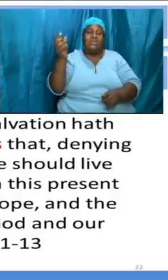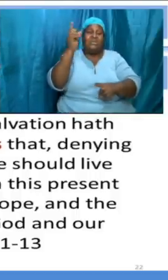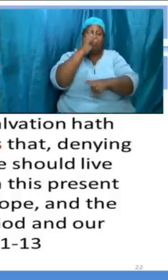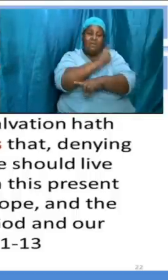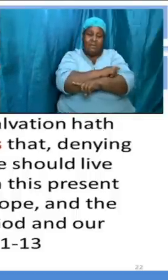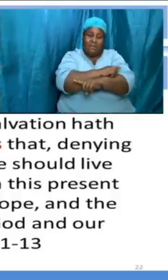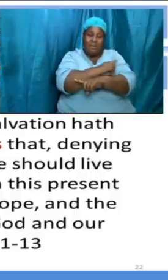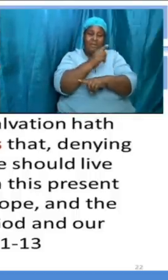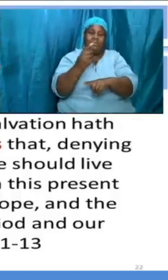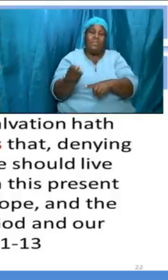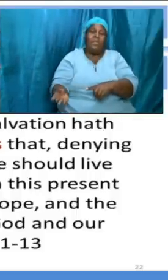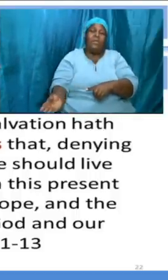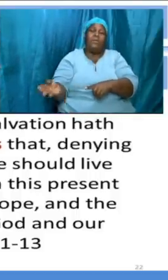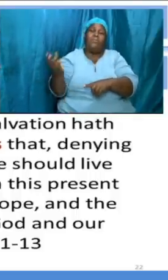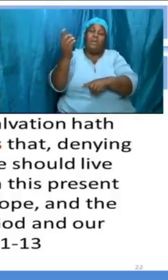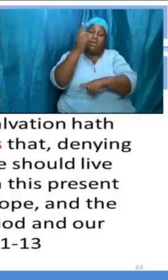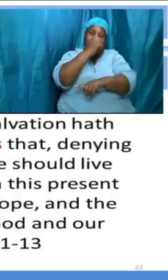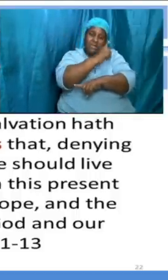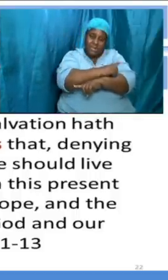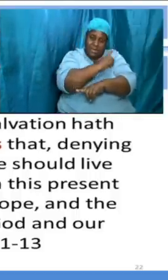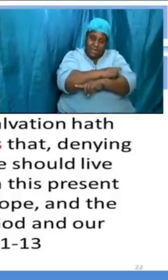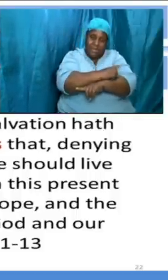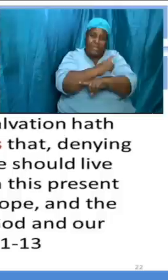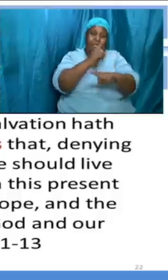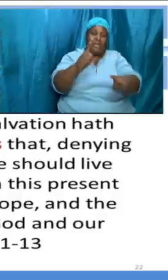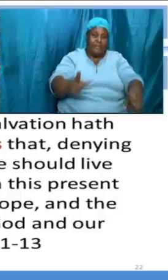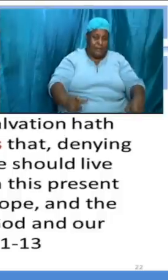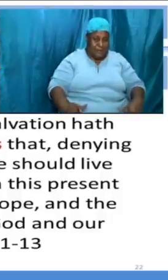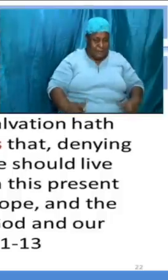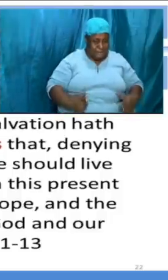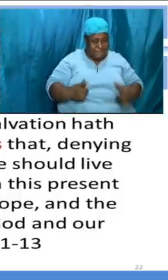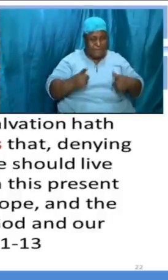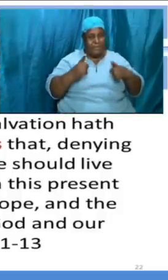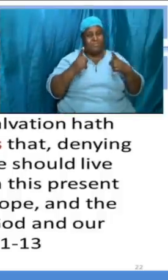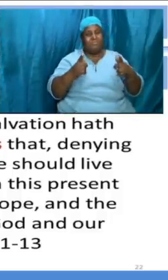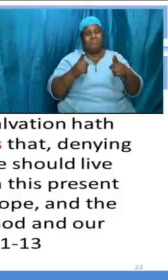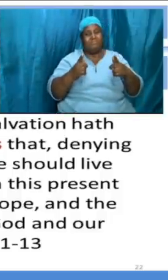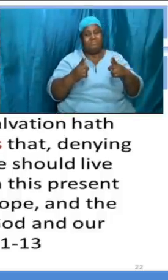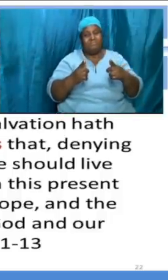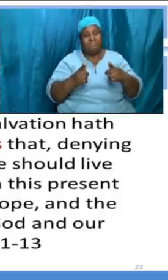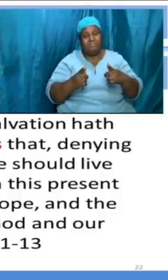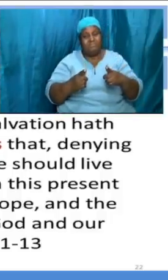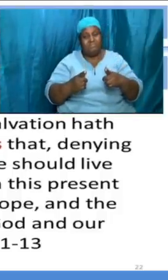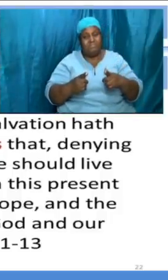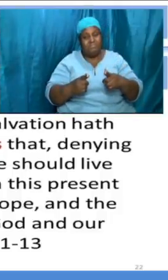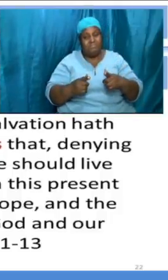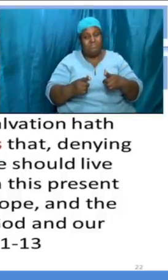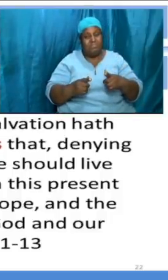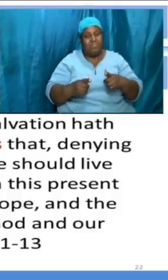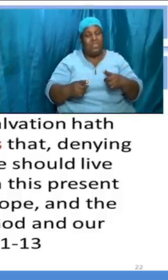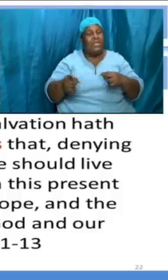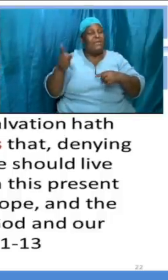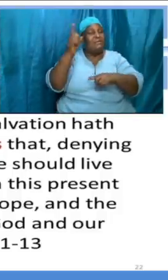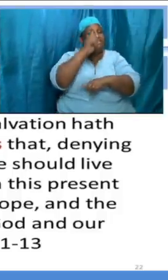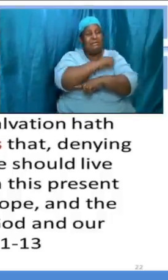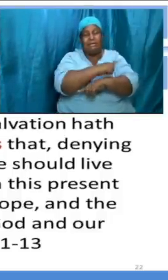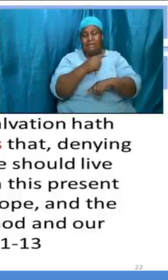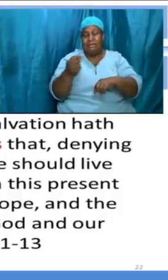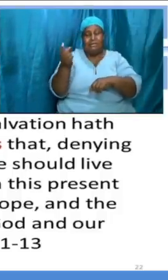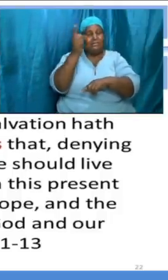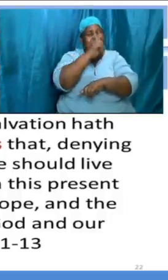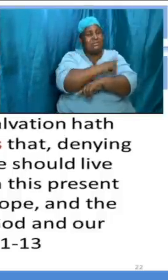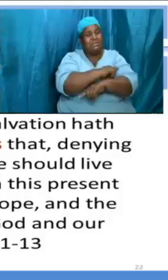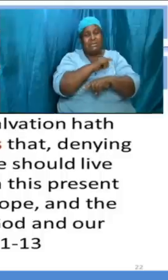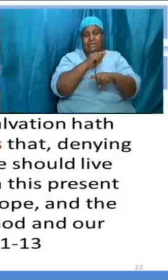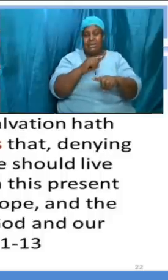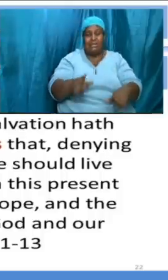it is a there's a page two that i want us to to look at sins yes it is a it is a day by day